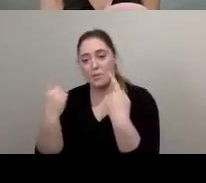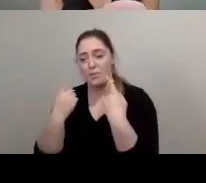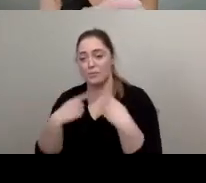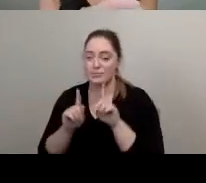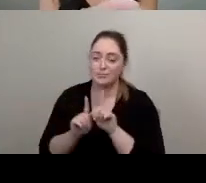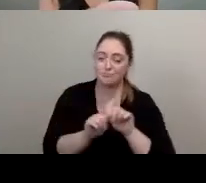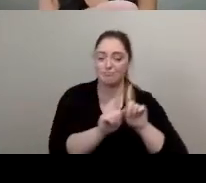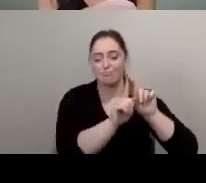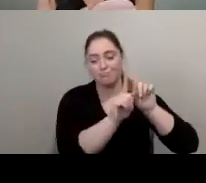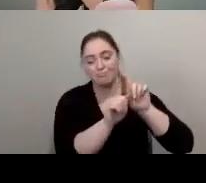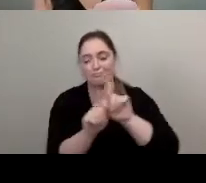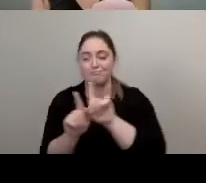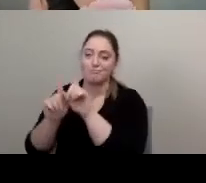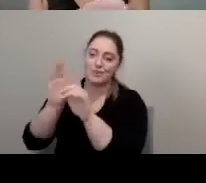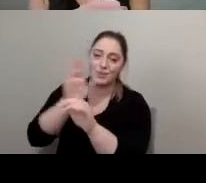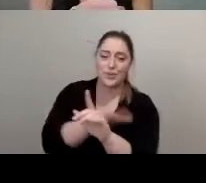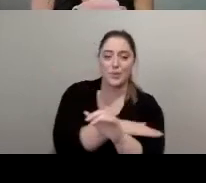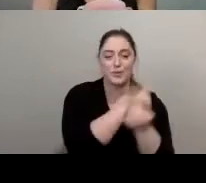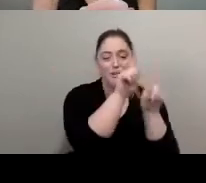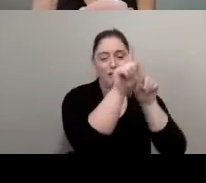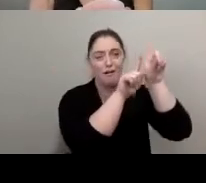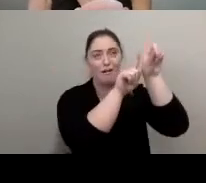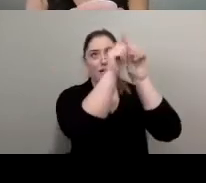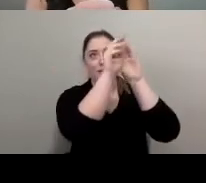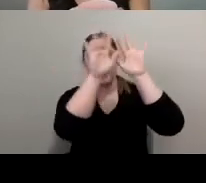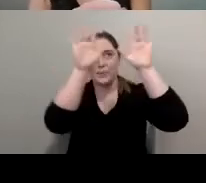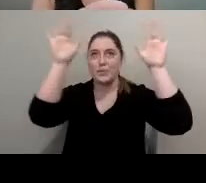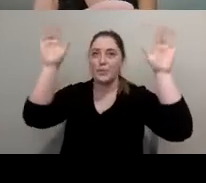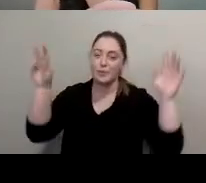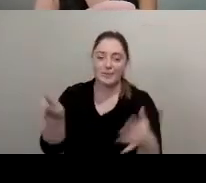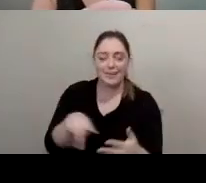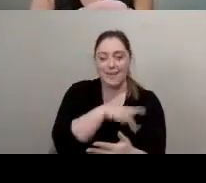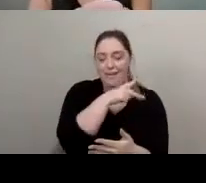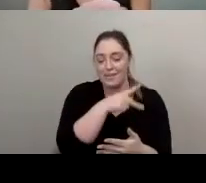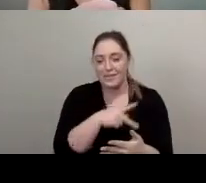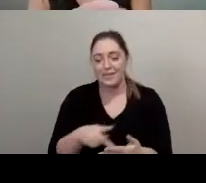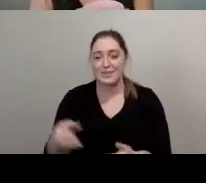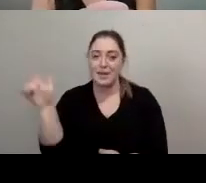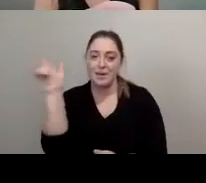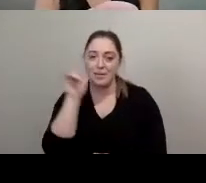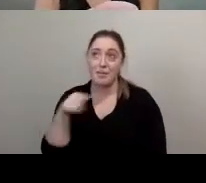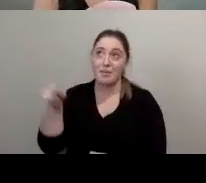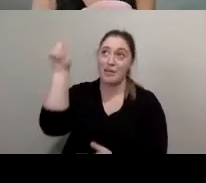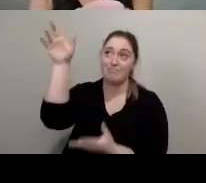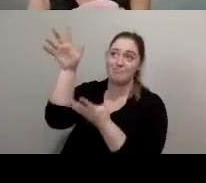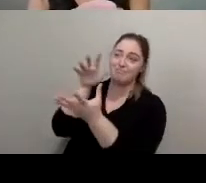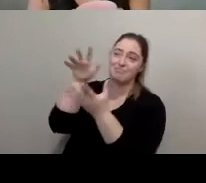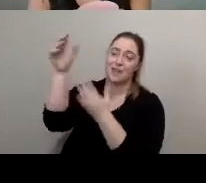and see this star stuff in tonight. You're laughing up your head over